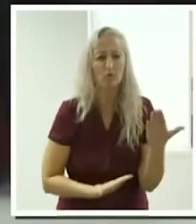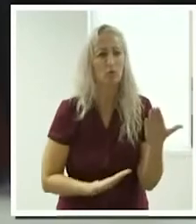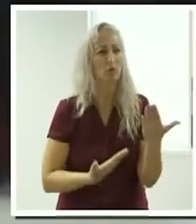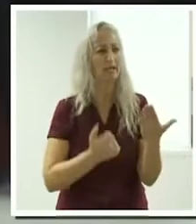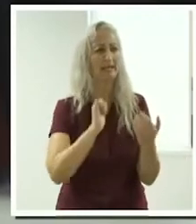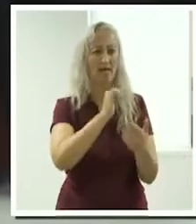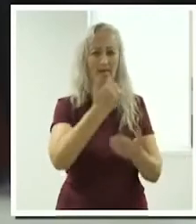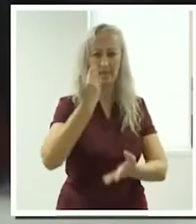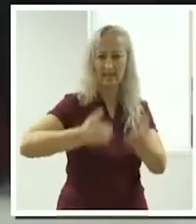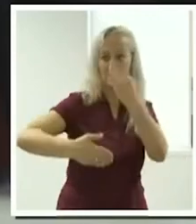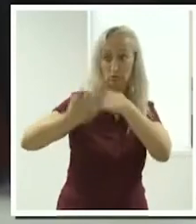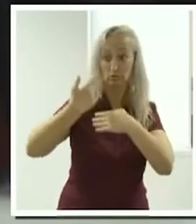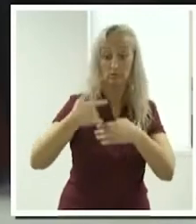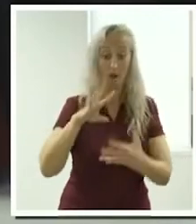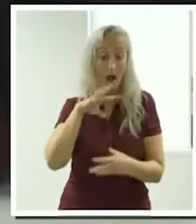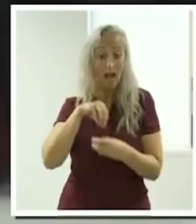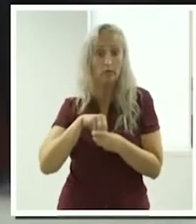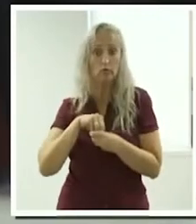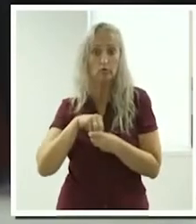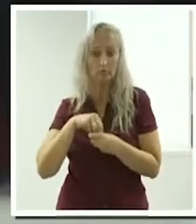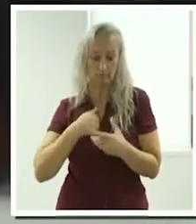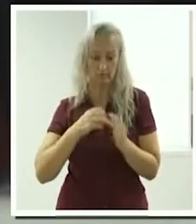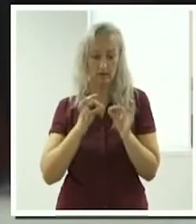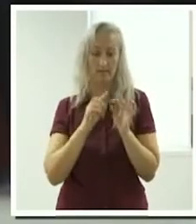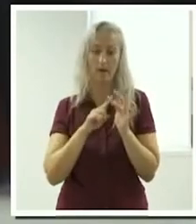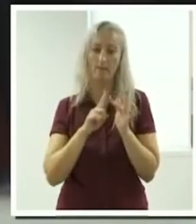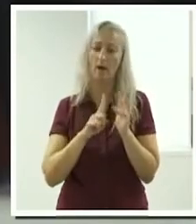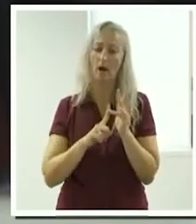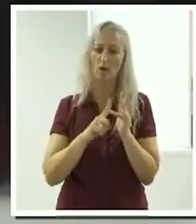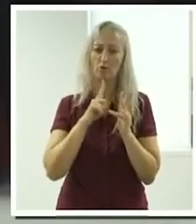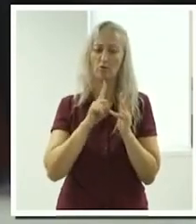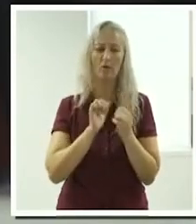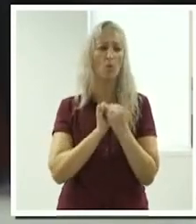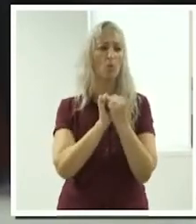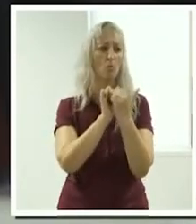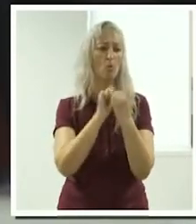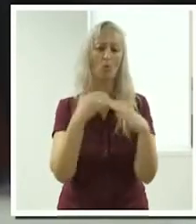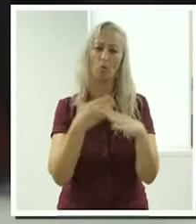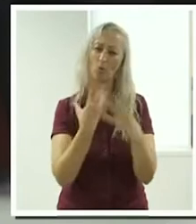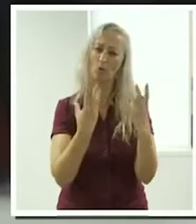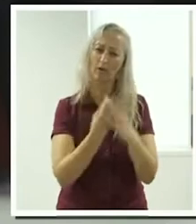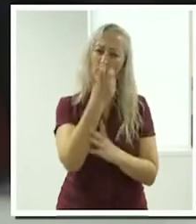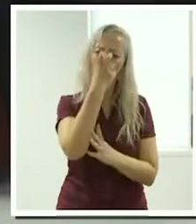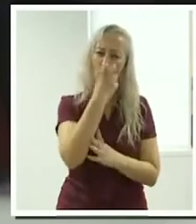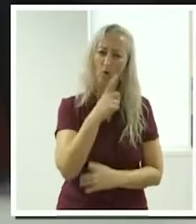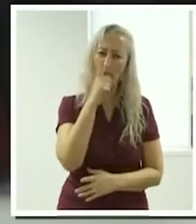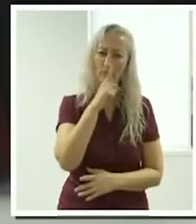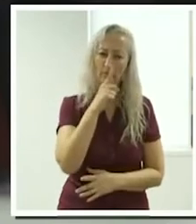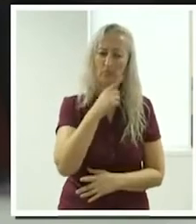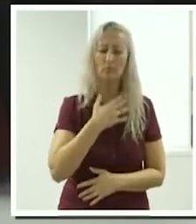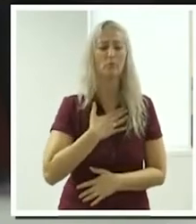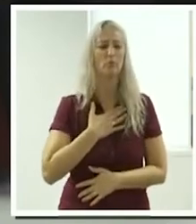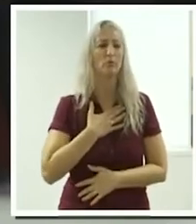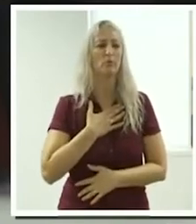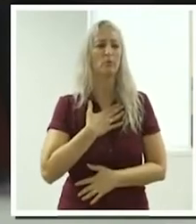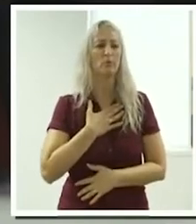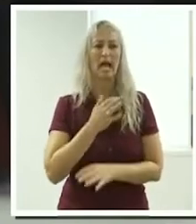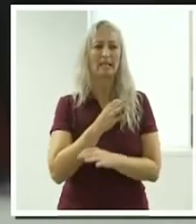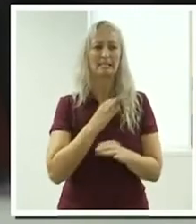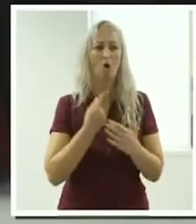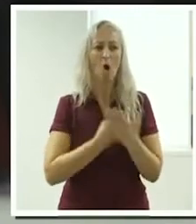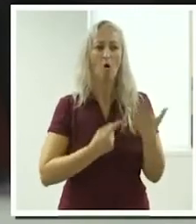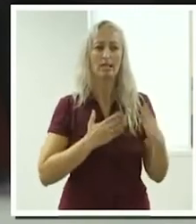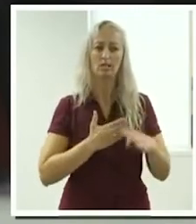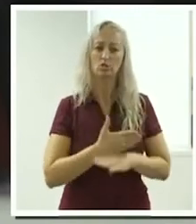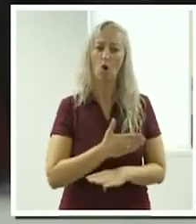I wrote that in my bio saying that, you know, working with the elderly is just not a job for me.